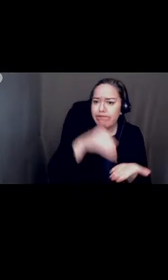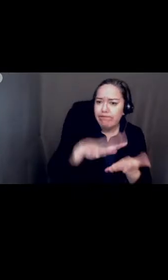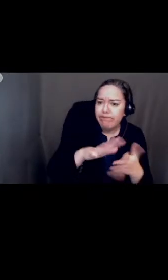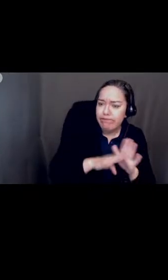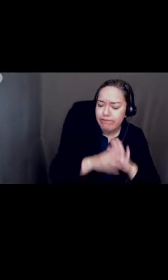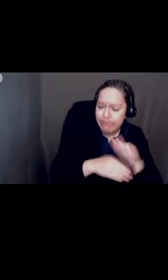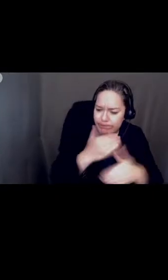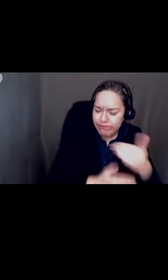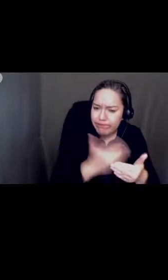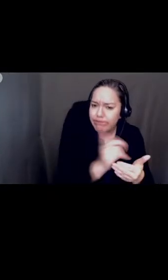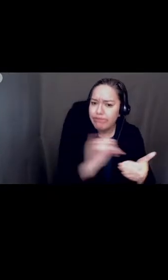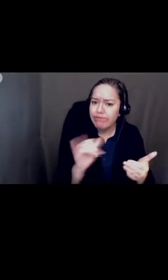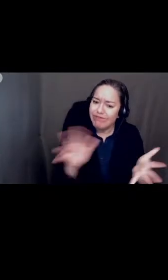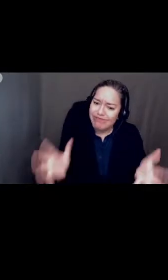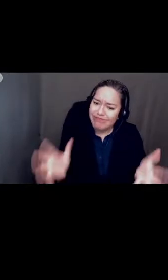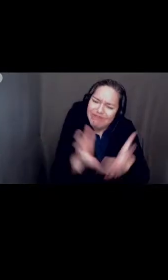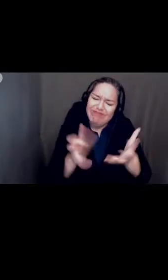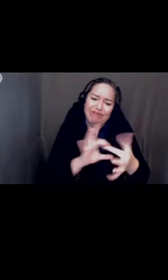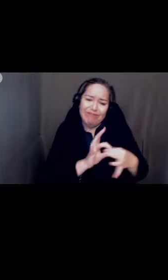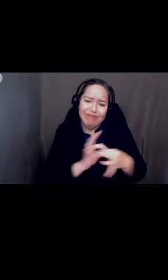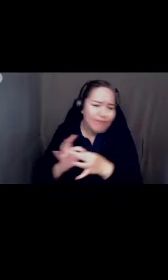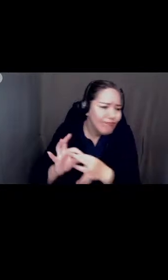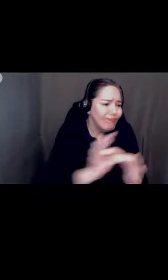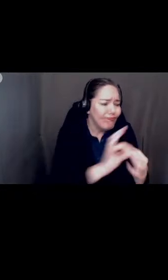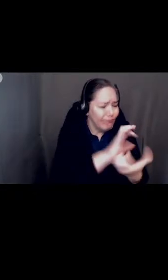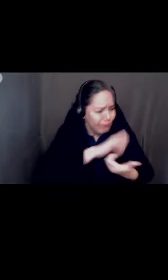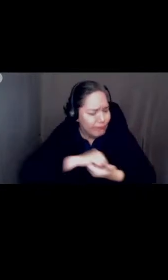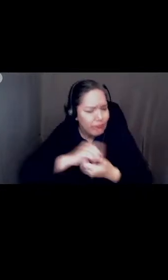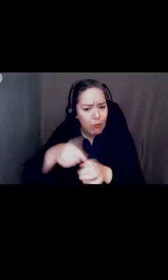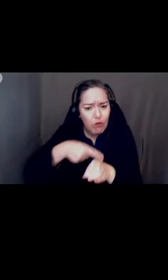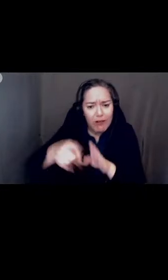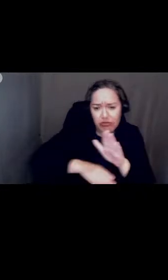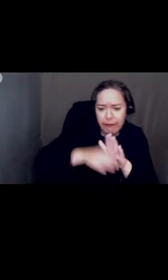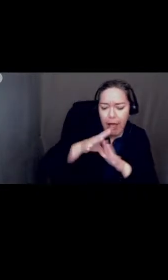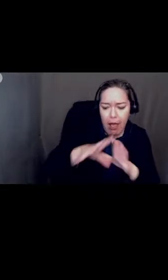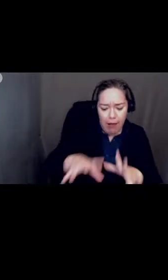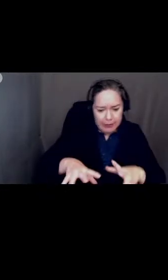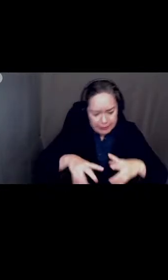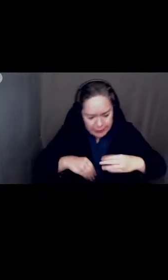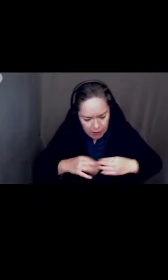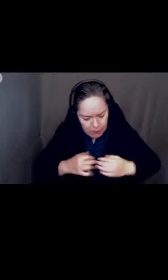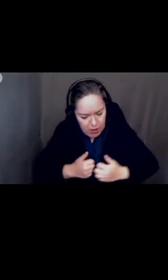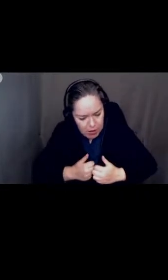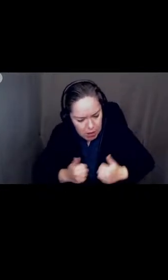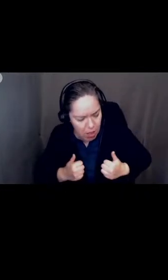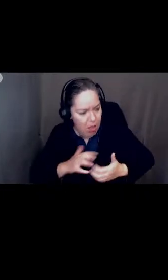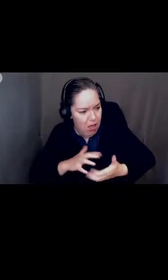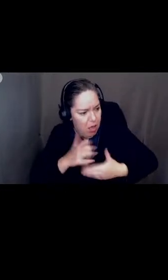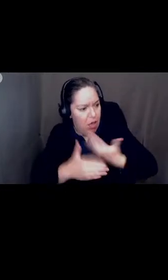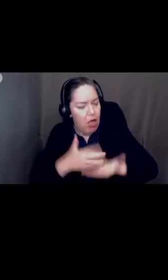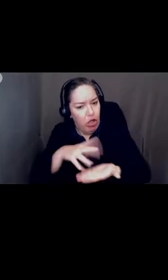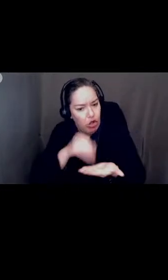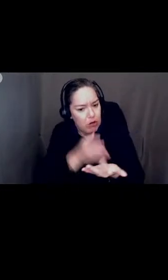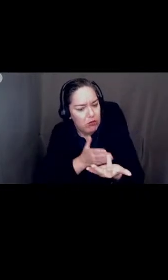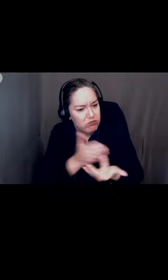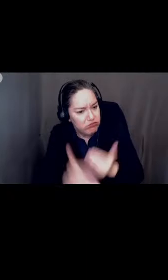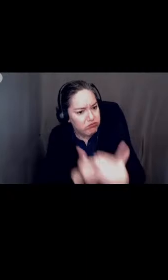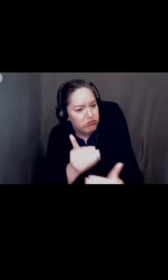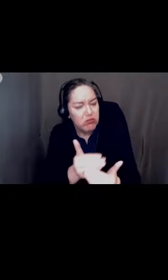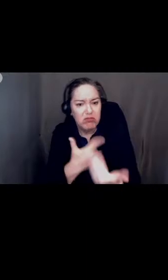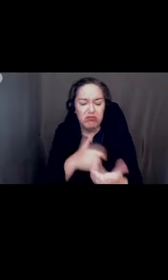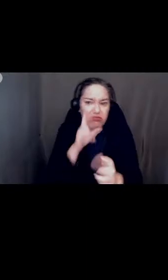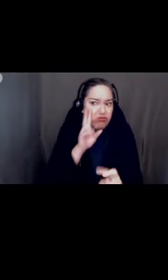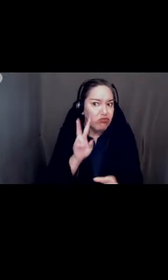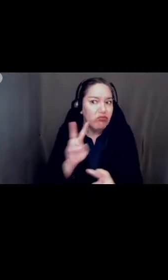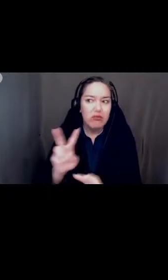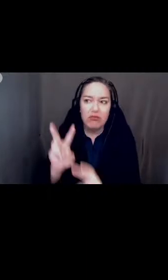professional development camaraderie and even acceptance of vulnerability through the learning process it is with great admiration that mystic word